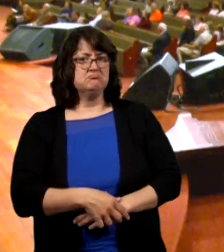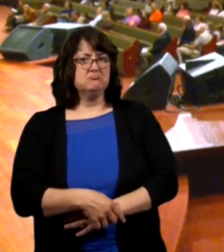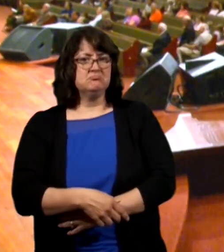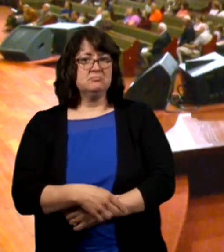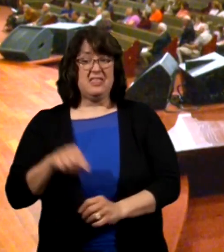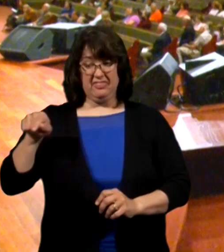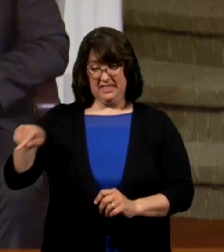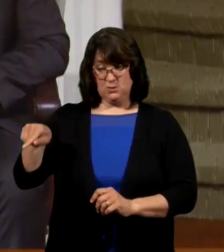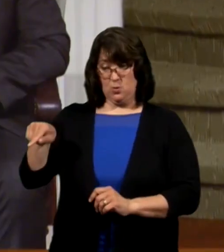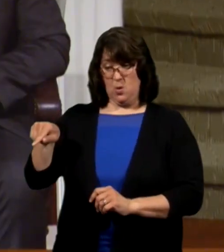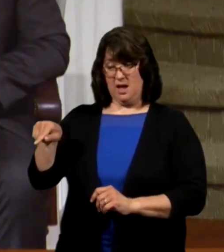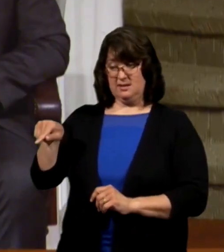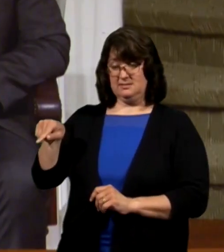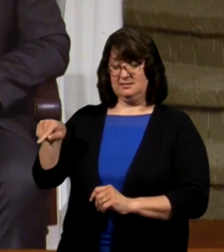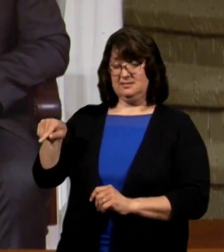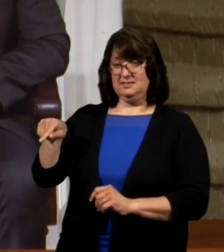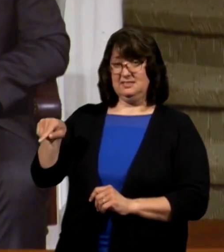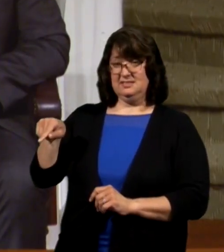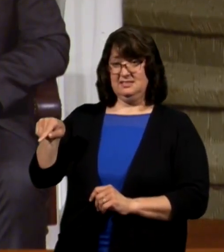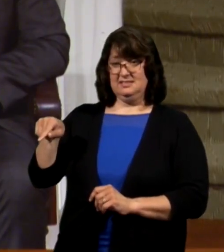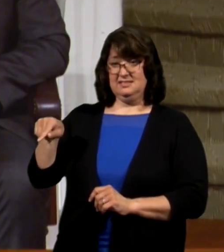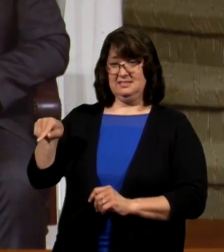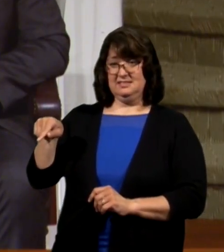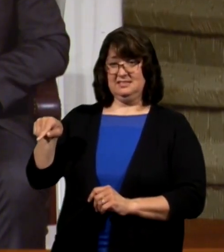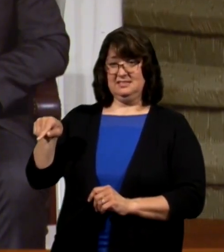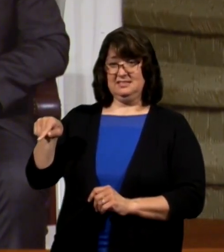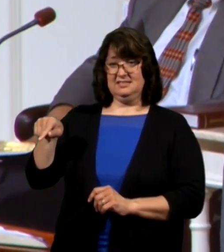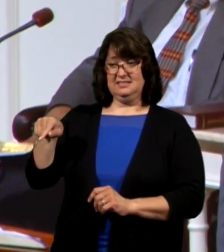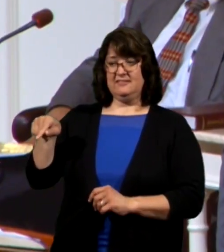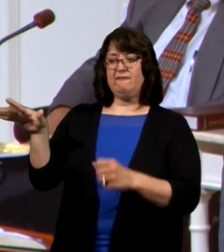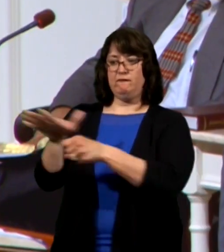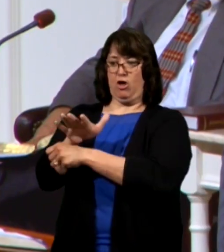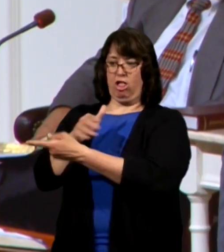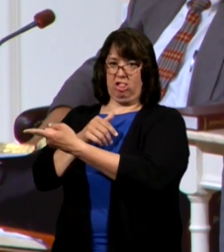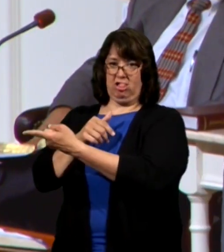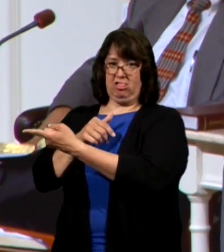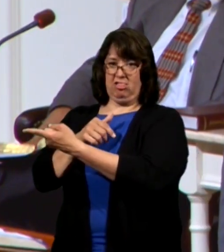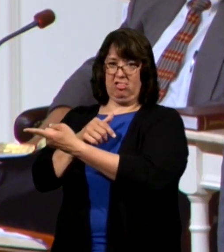this one is full